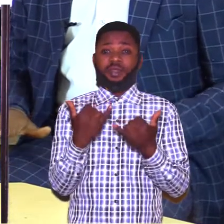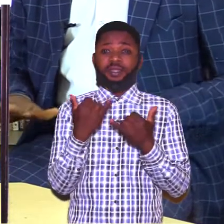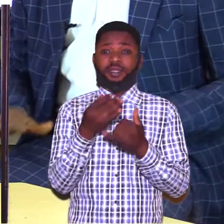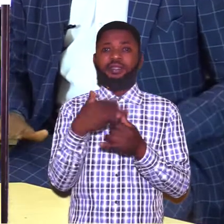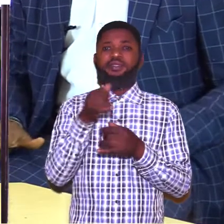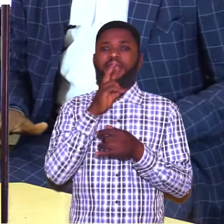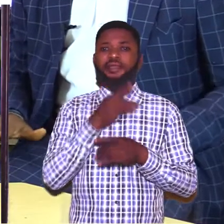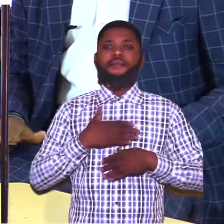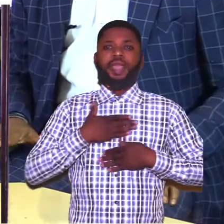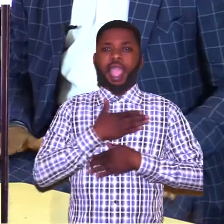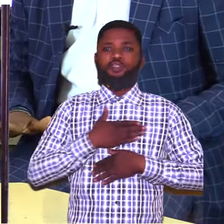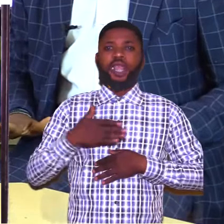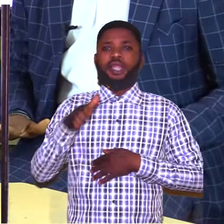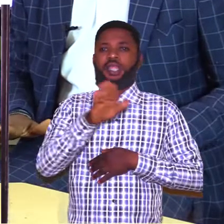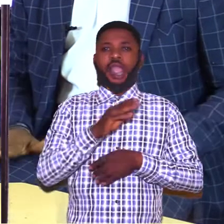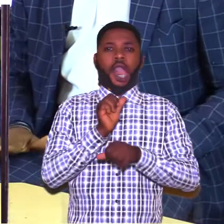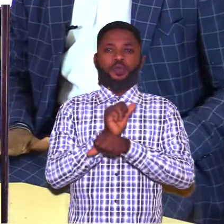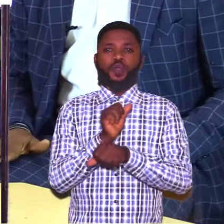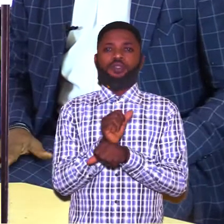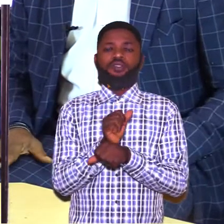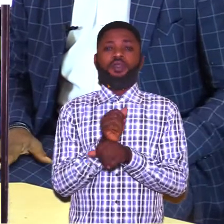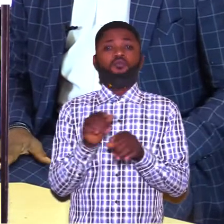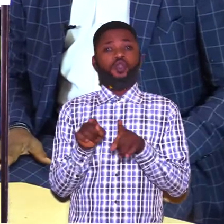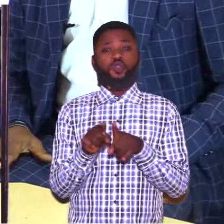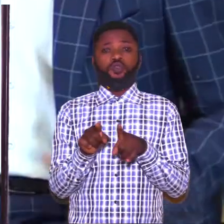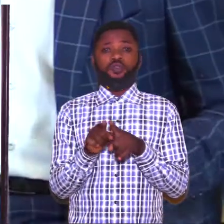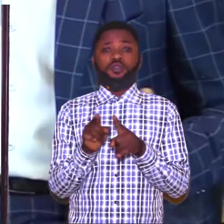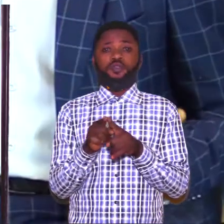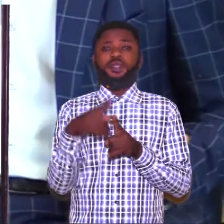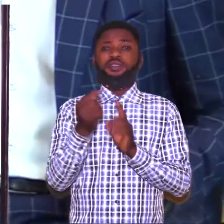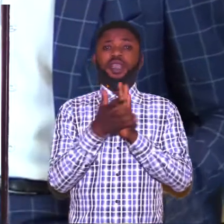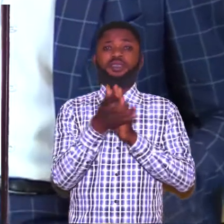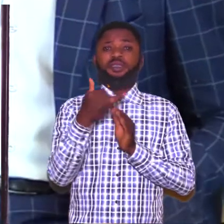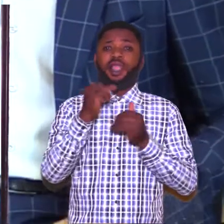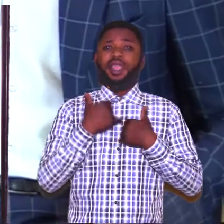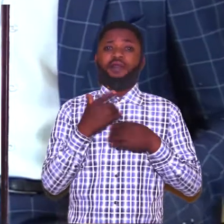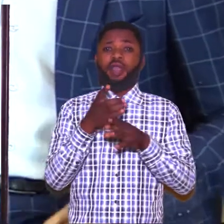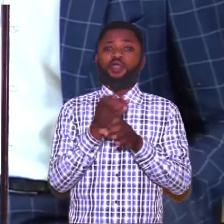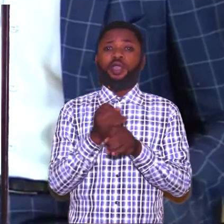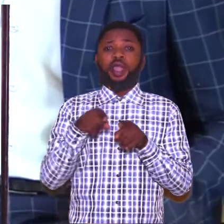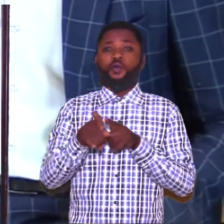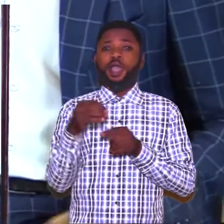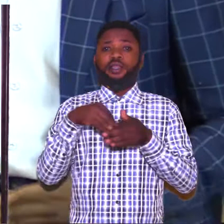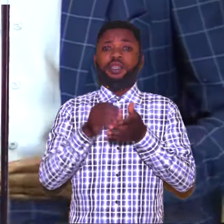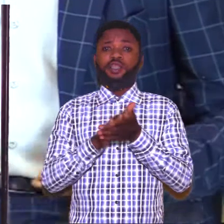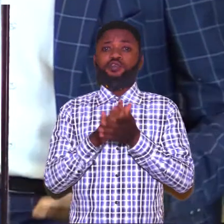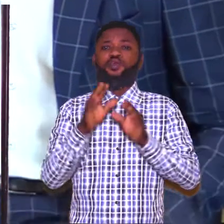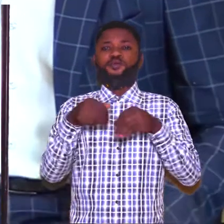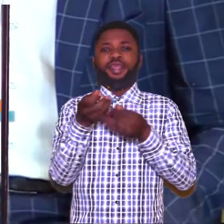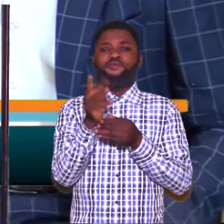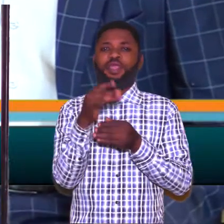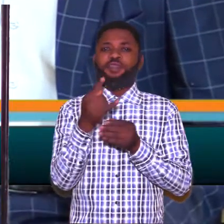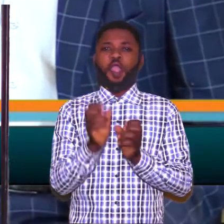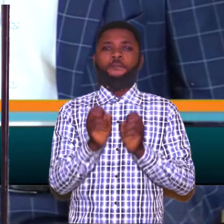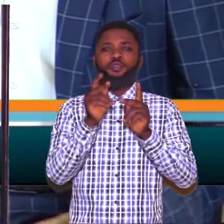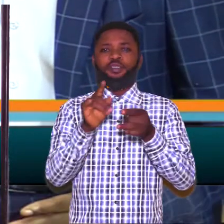presently, they are enjoying their work there. So the skill they have acquired while in school gives